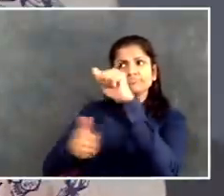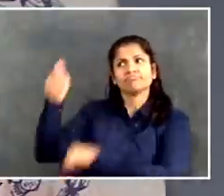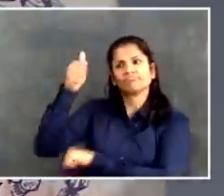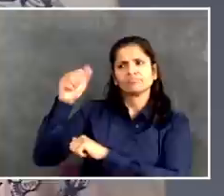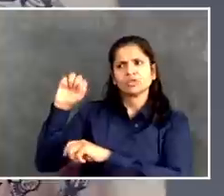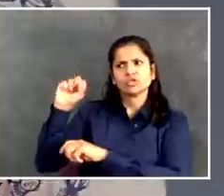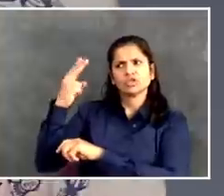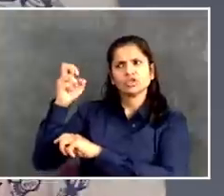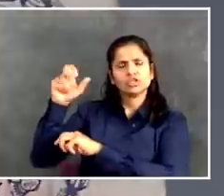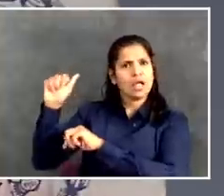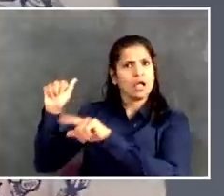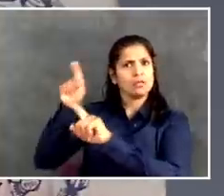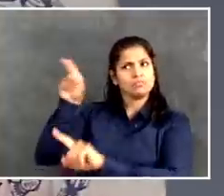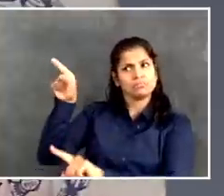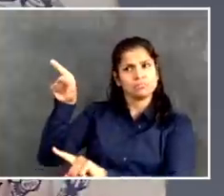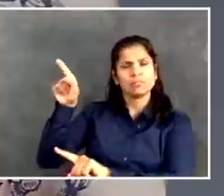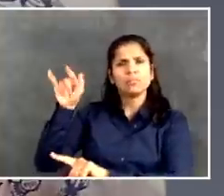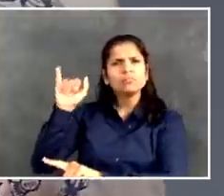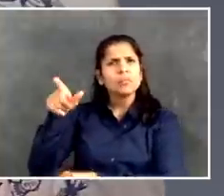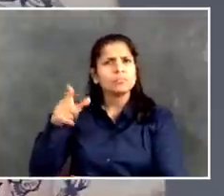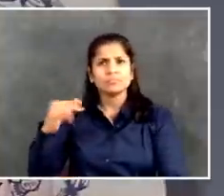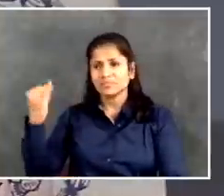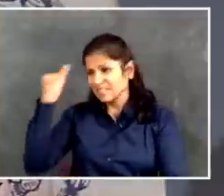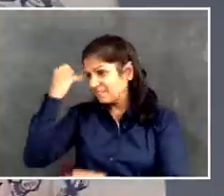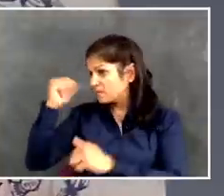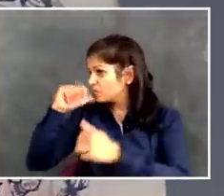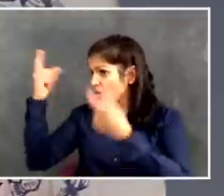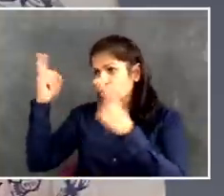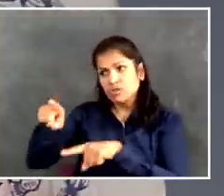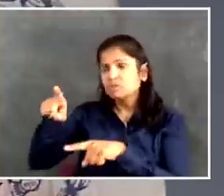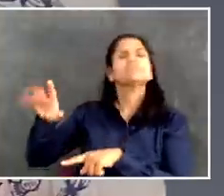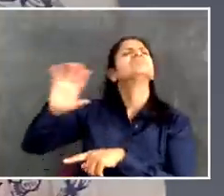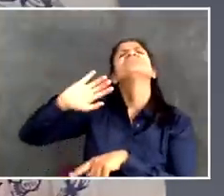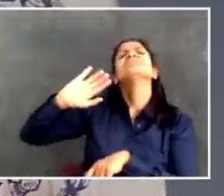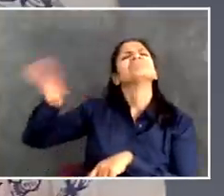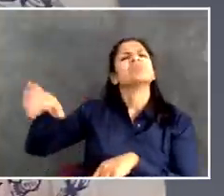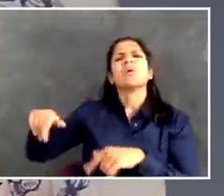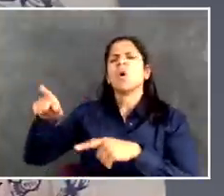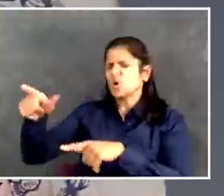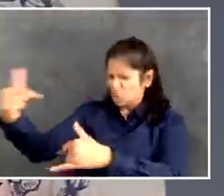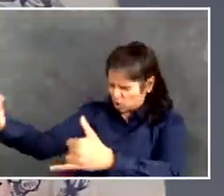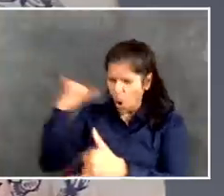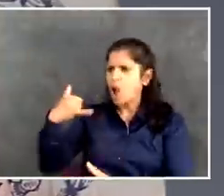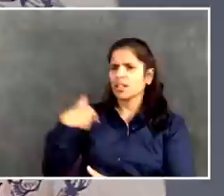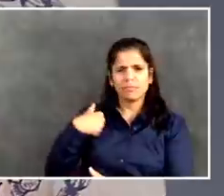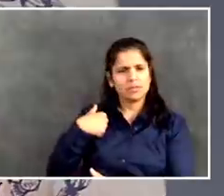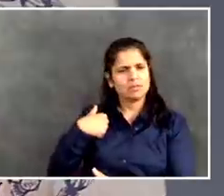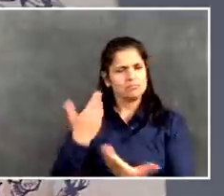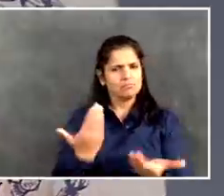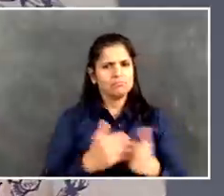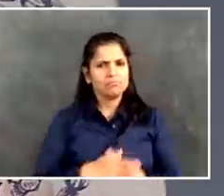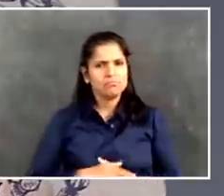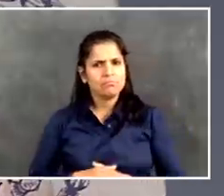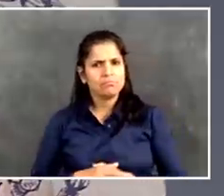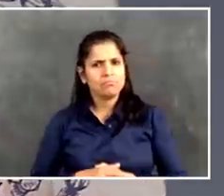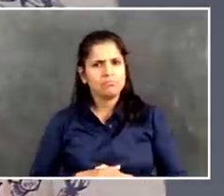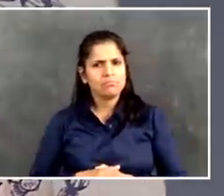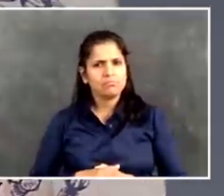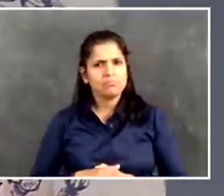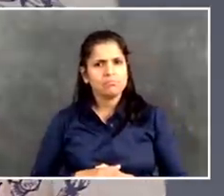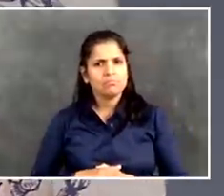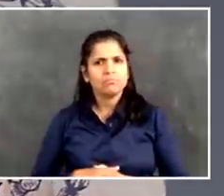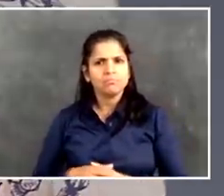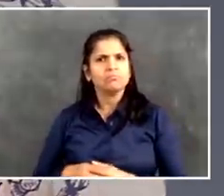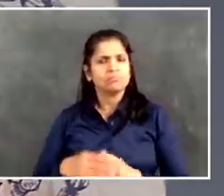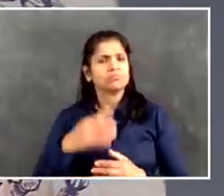Gersh from Streets Blog is up next. Gersh. Hello, Mr. Mayor. How are you? Hey, Gersh. How you doing? Well, my